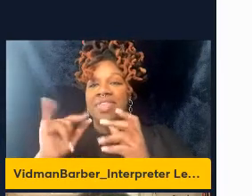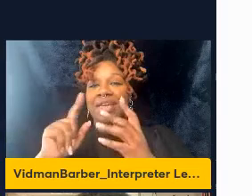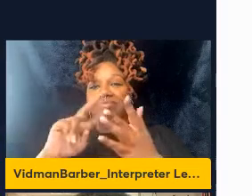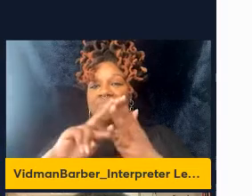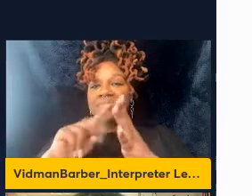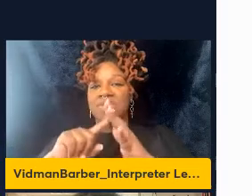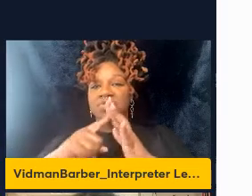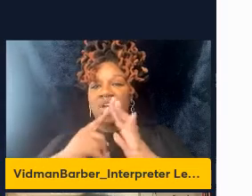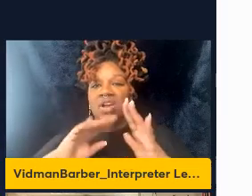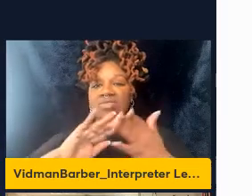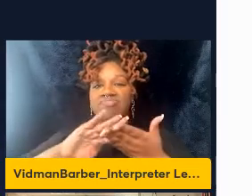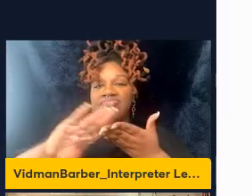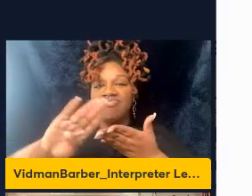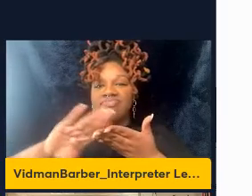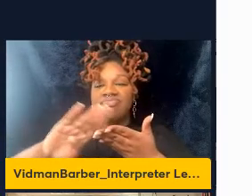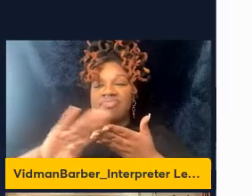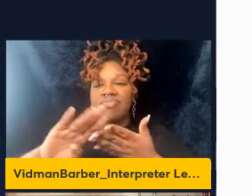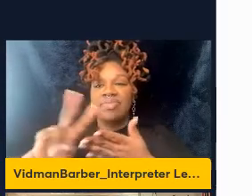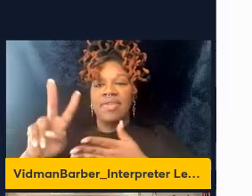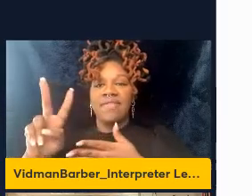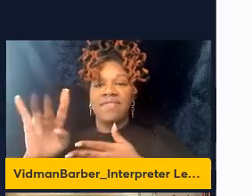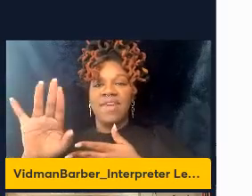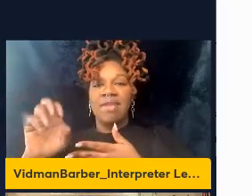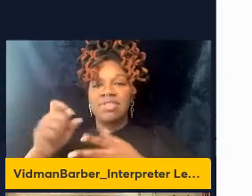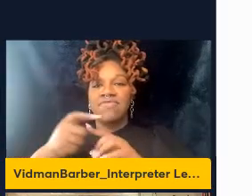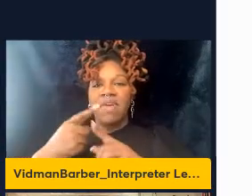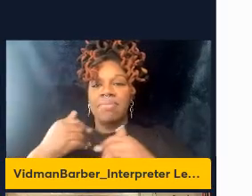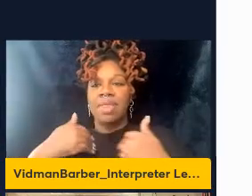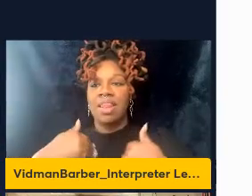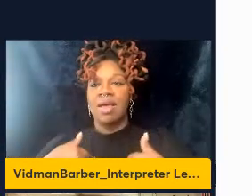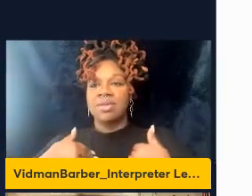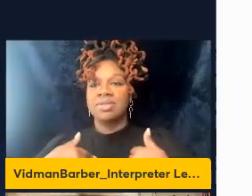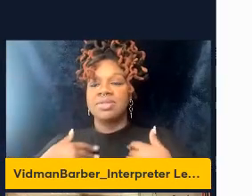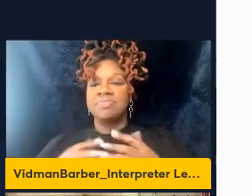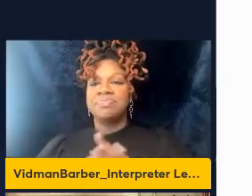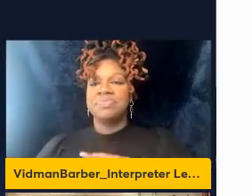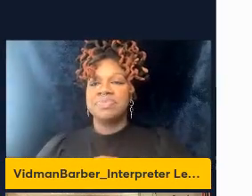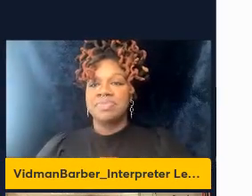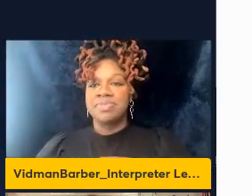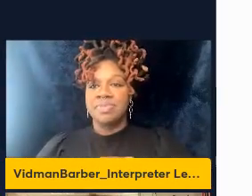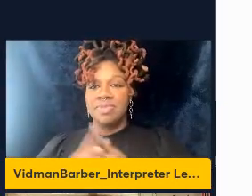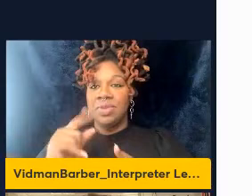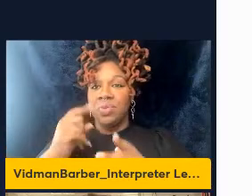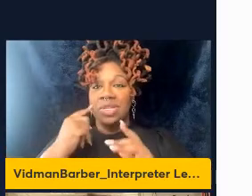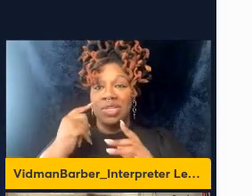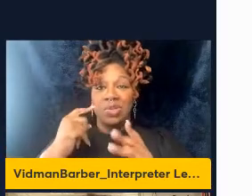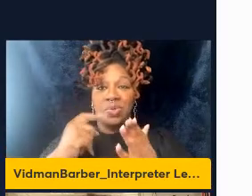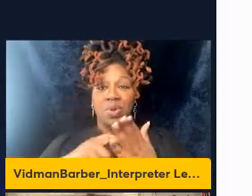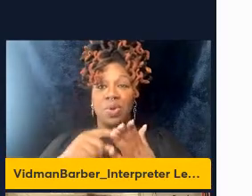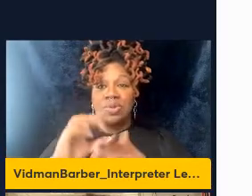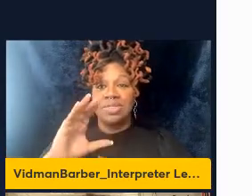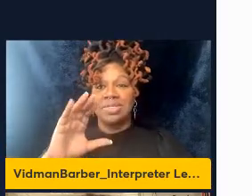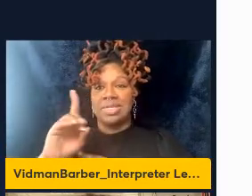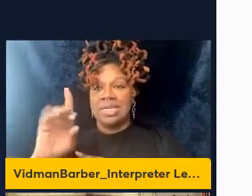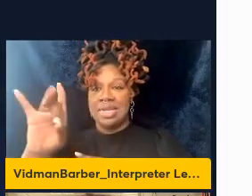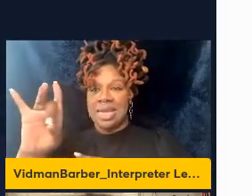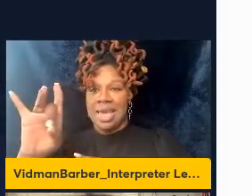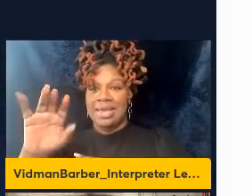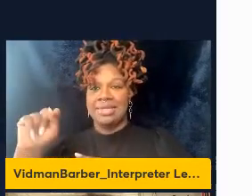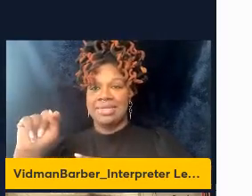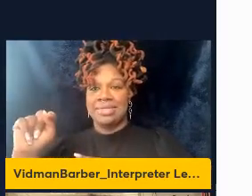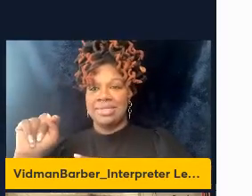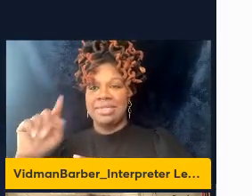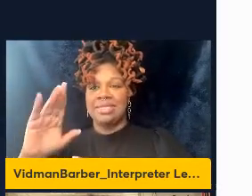yeah, so when we zoom into the CD8 T-cell responses that are activated following the primary